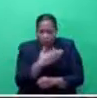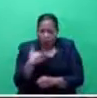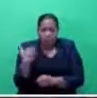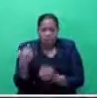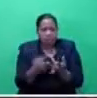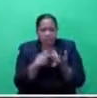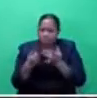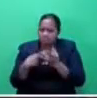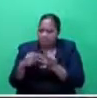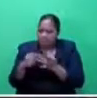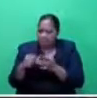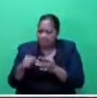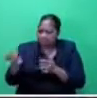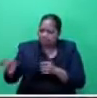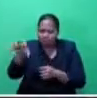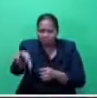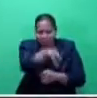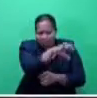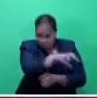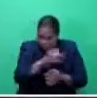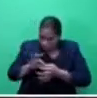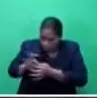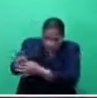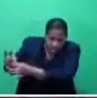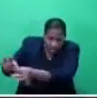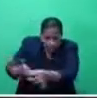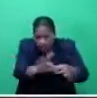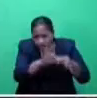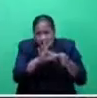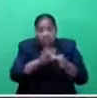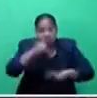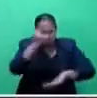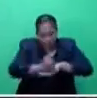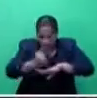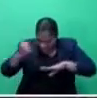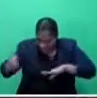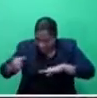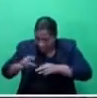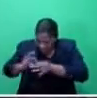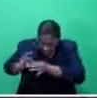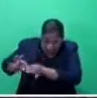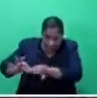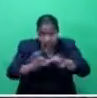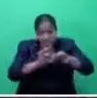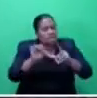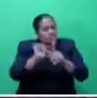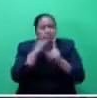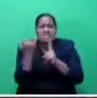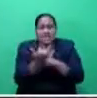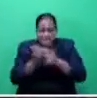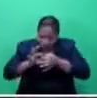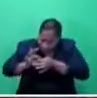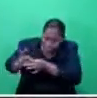And this needs not only a whole-of-government approach, but a whole-of-society approach. I've mentioned it so many